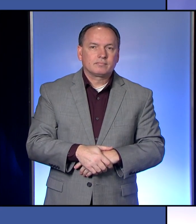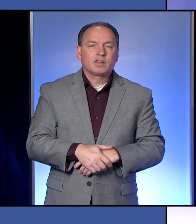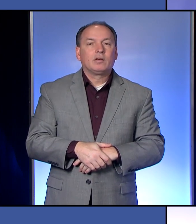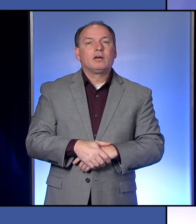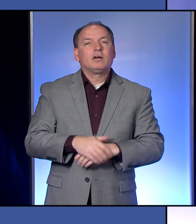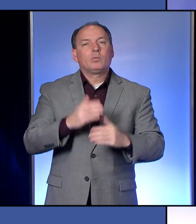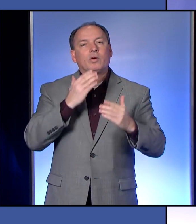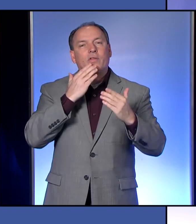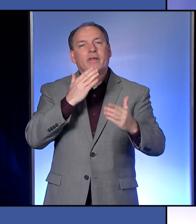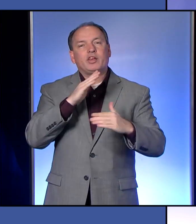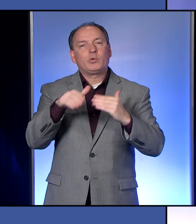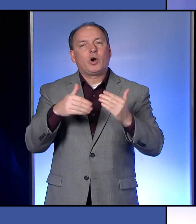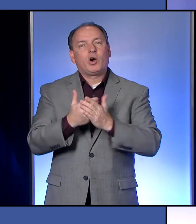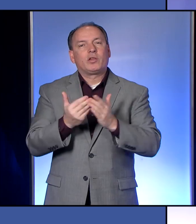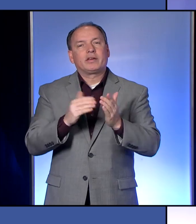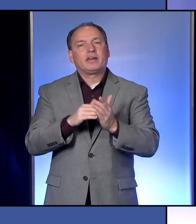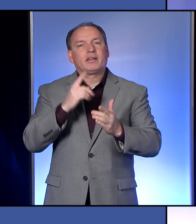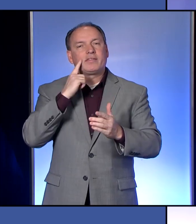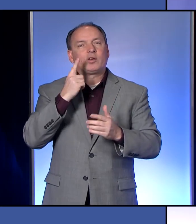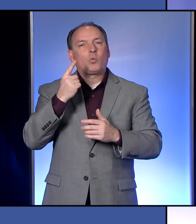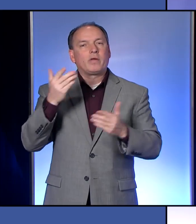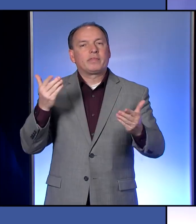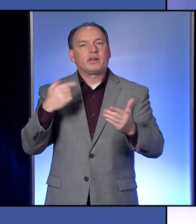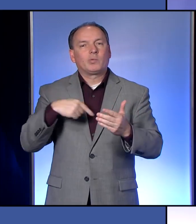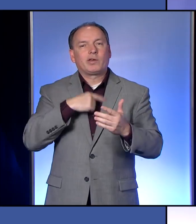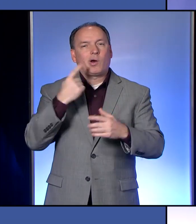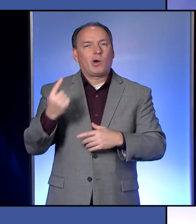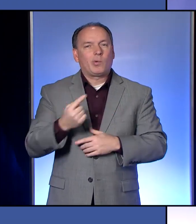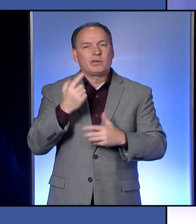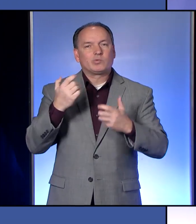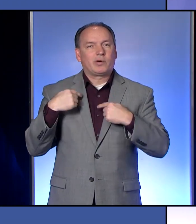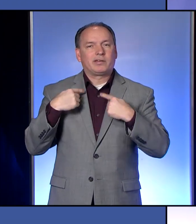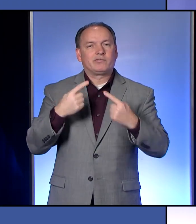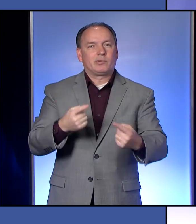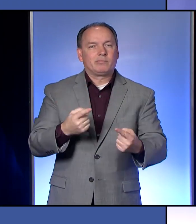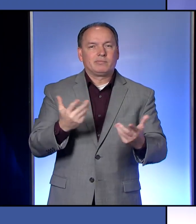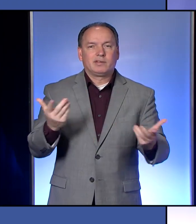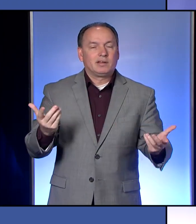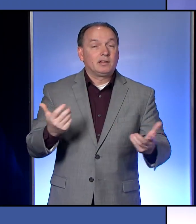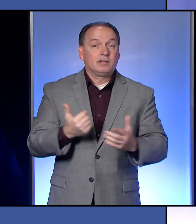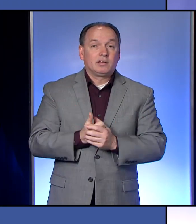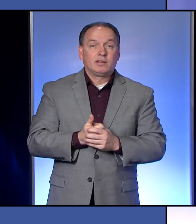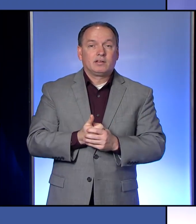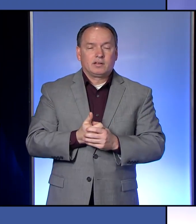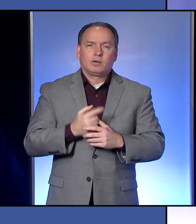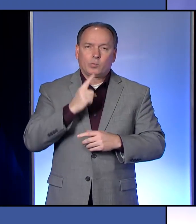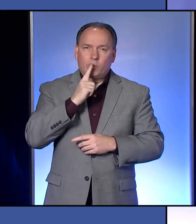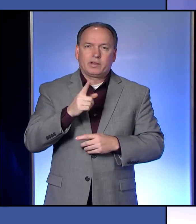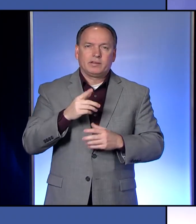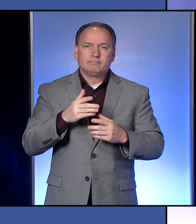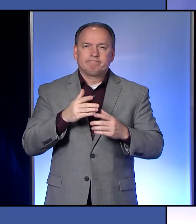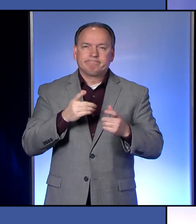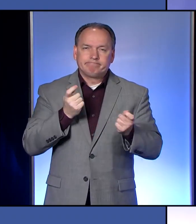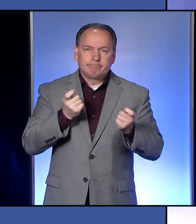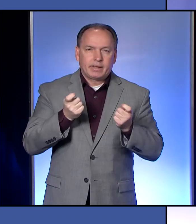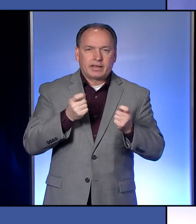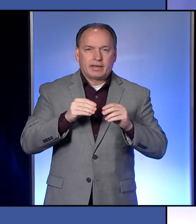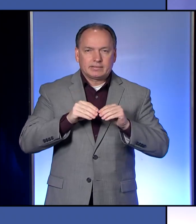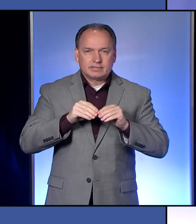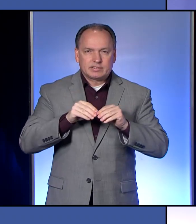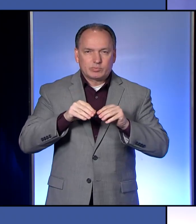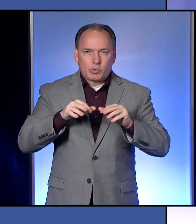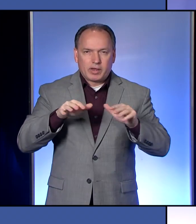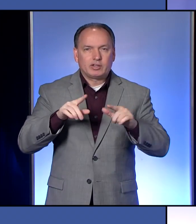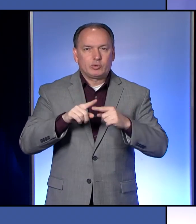Thank you all. think that one of the things we always wanted to do in the beginning was to really mitigate the spread to give